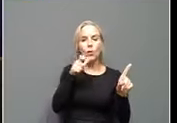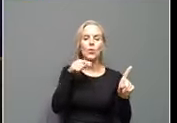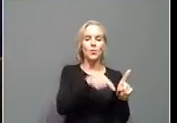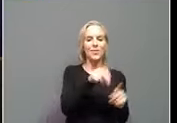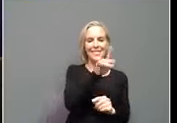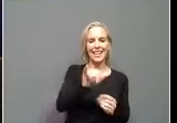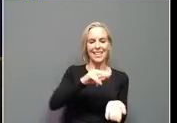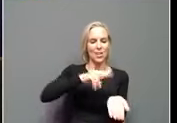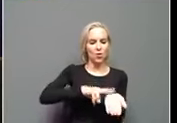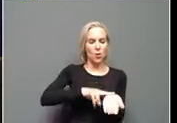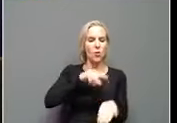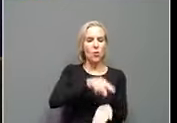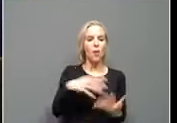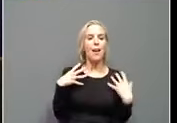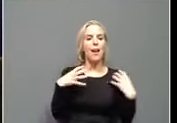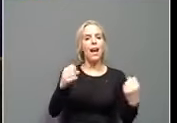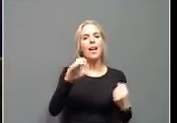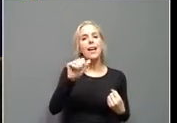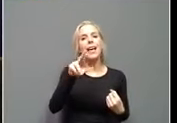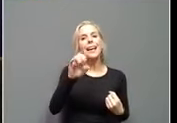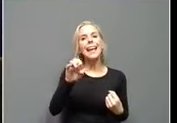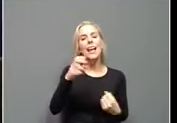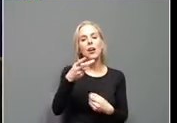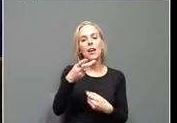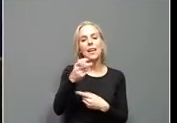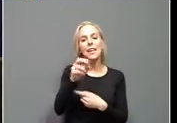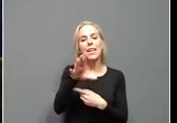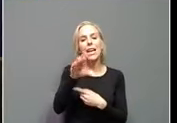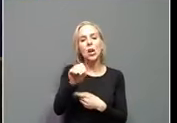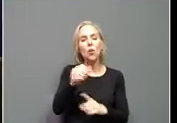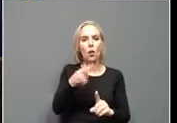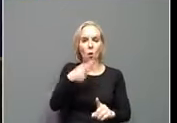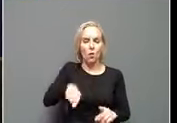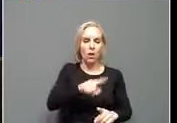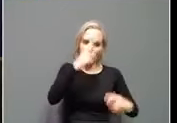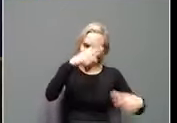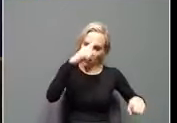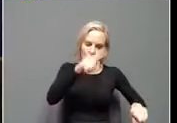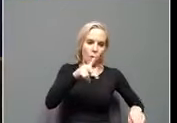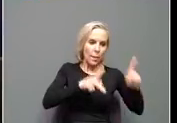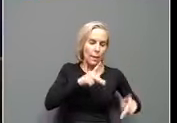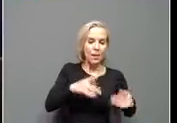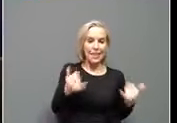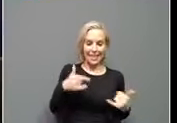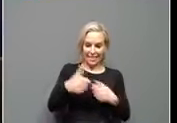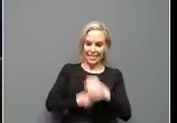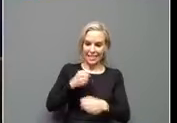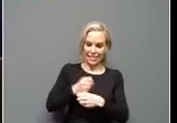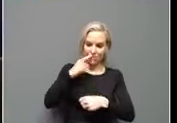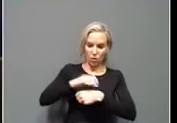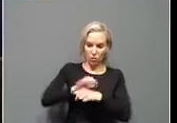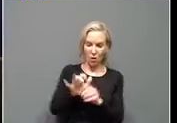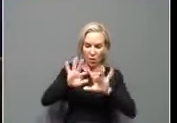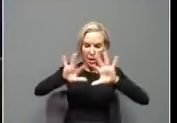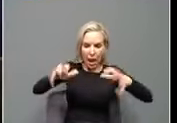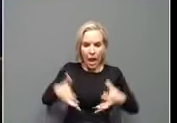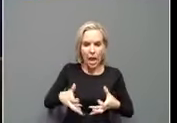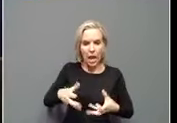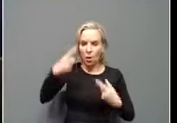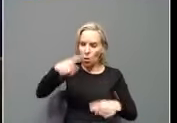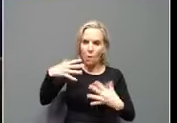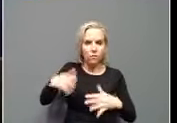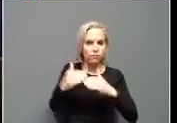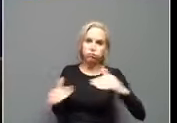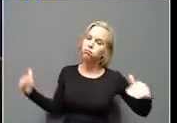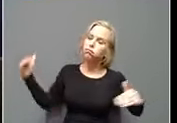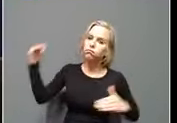healthcare heroes are always there for our people, but this year they went above and beyond during the COVID-19 pandemic. They not only cared